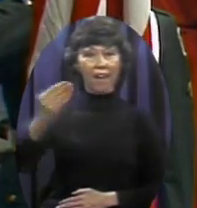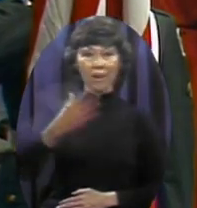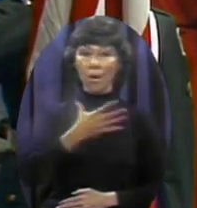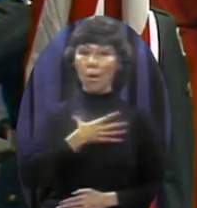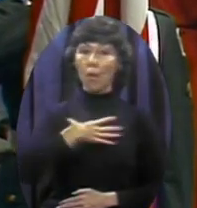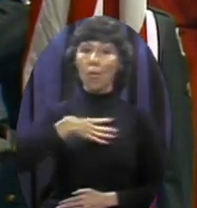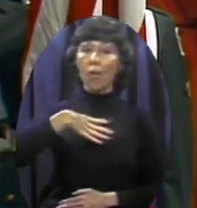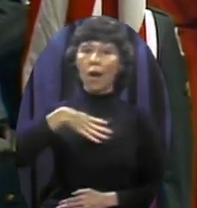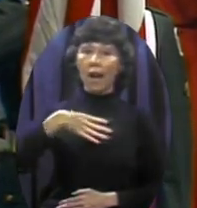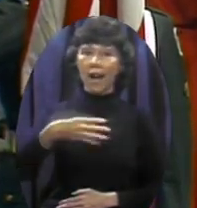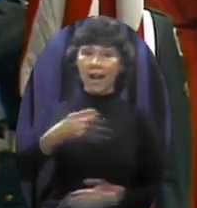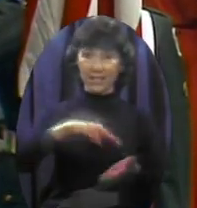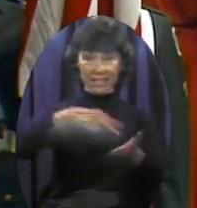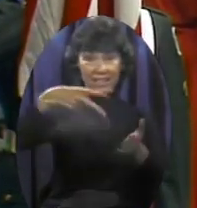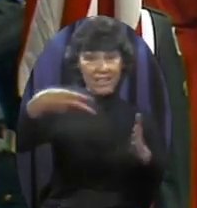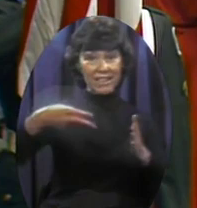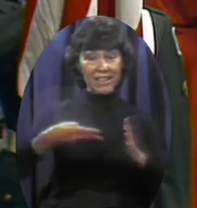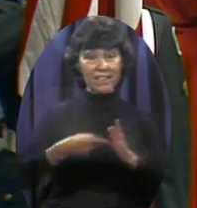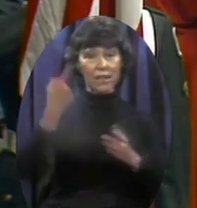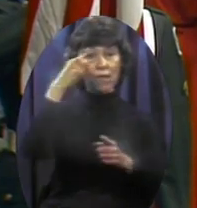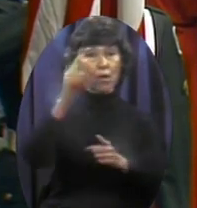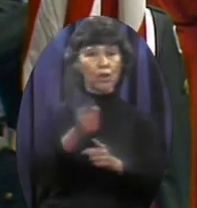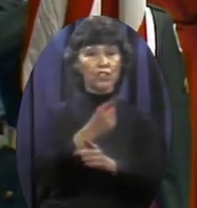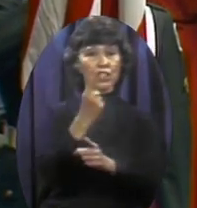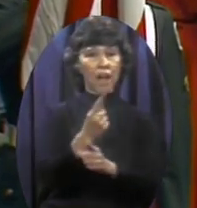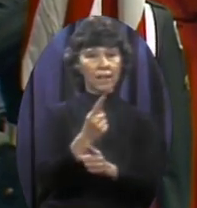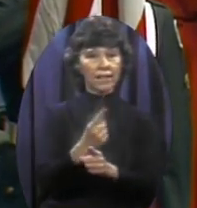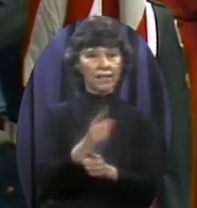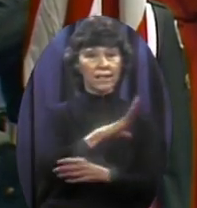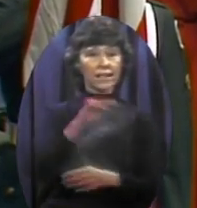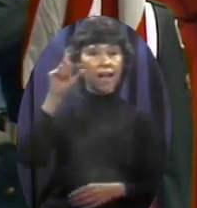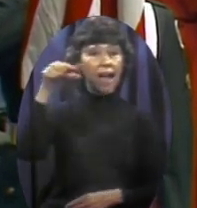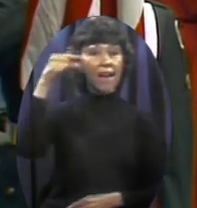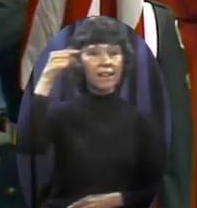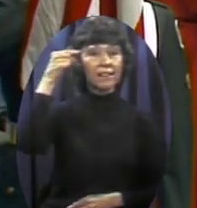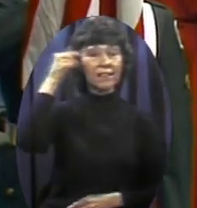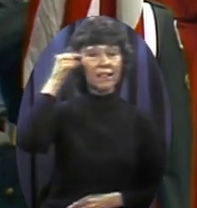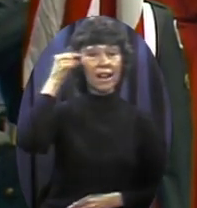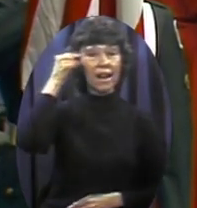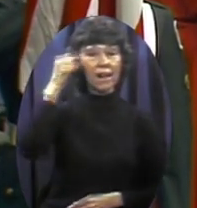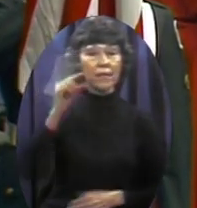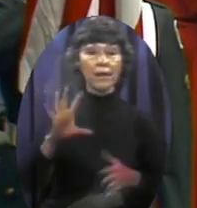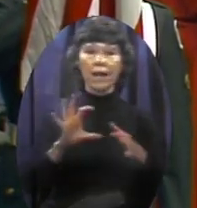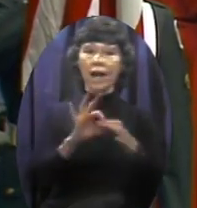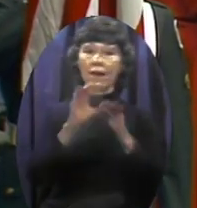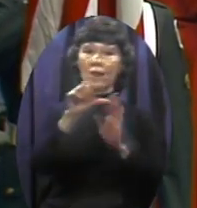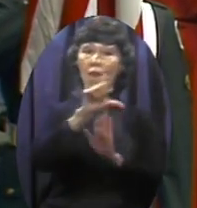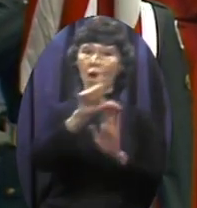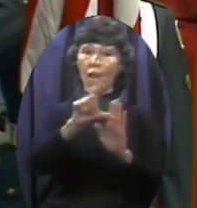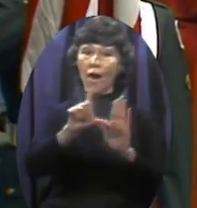is for justice ¶ ¶ And governmental love